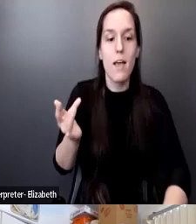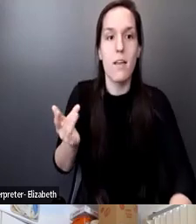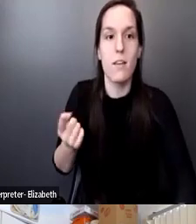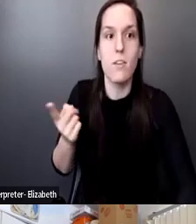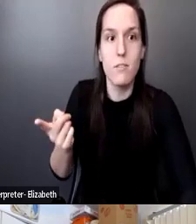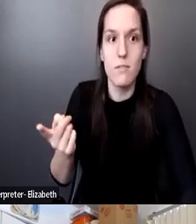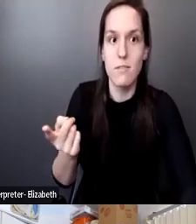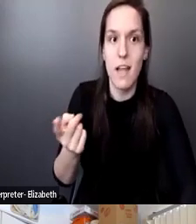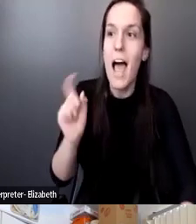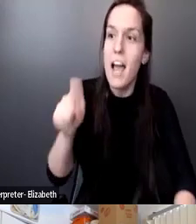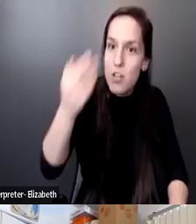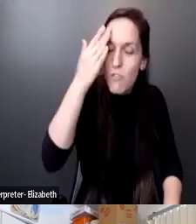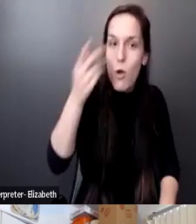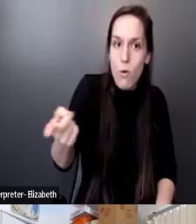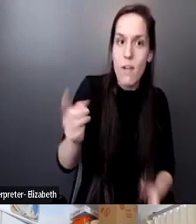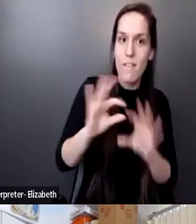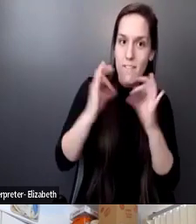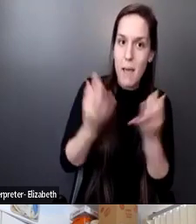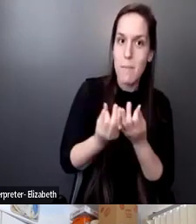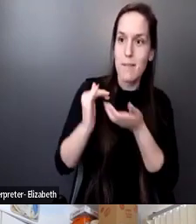family. I should have known that all along.